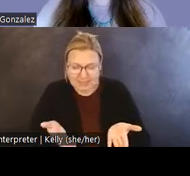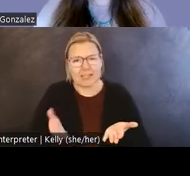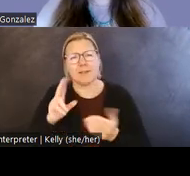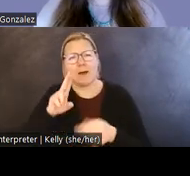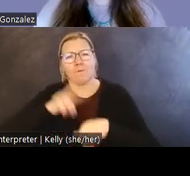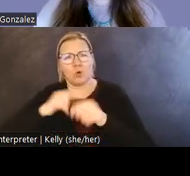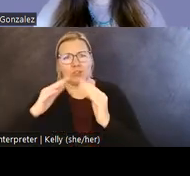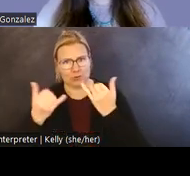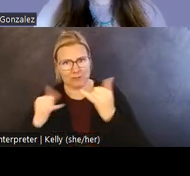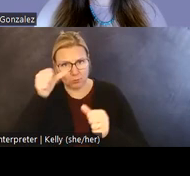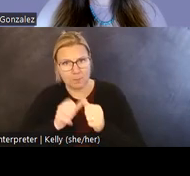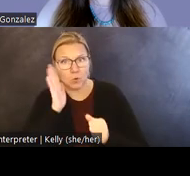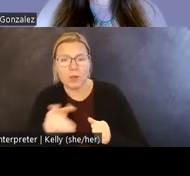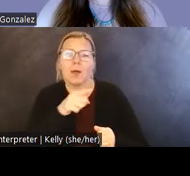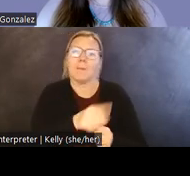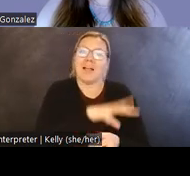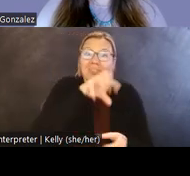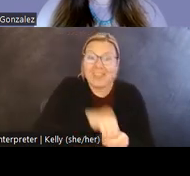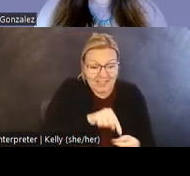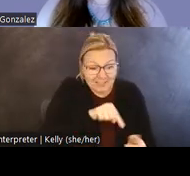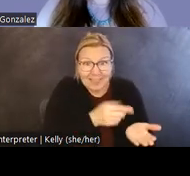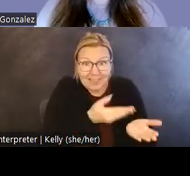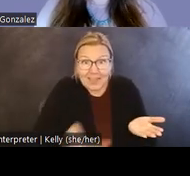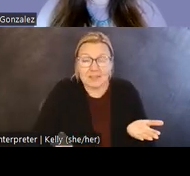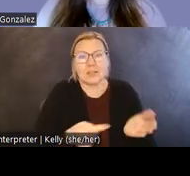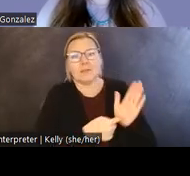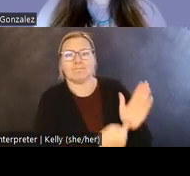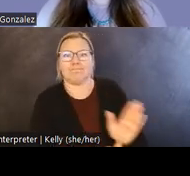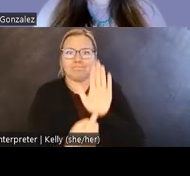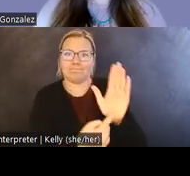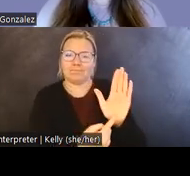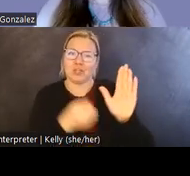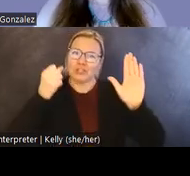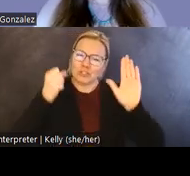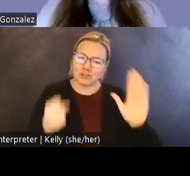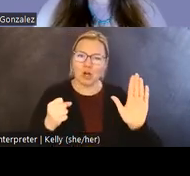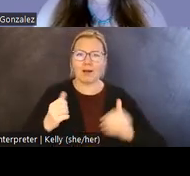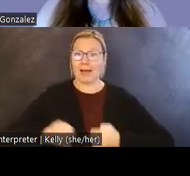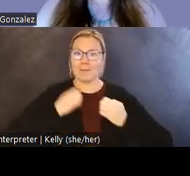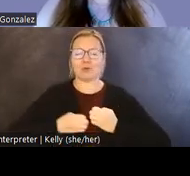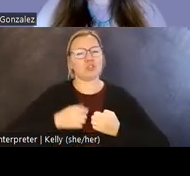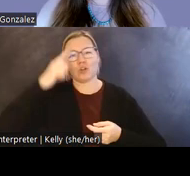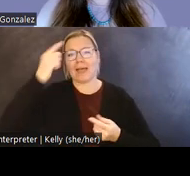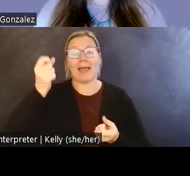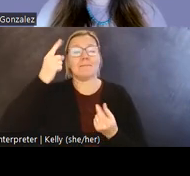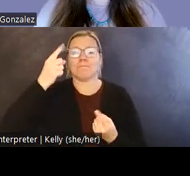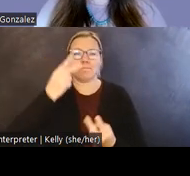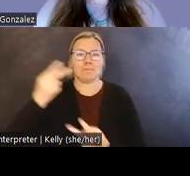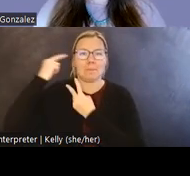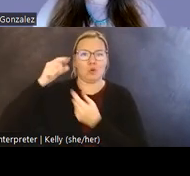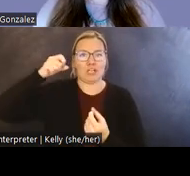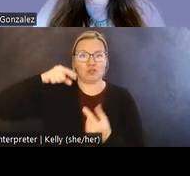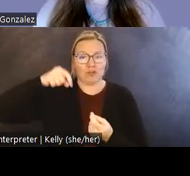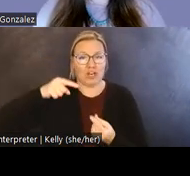sense of history encapsulated in these belongings elicit strong emotional and memory triggers that have led elders and